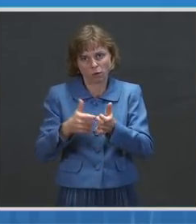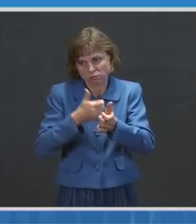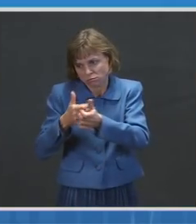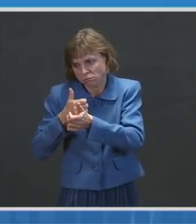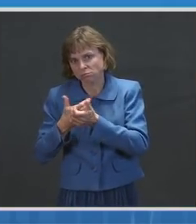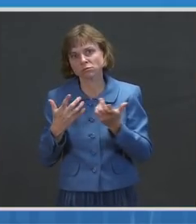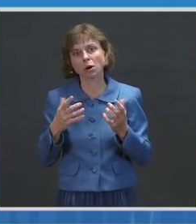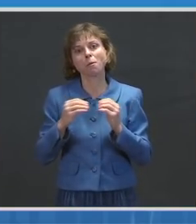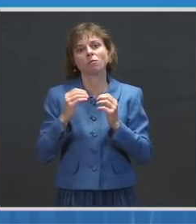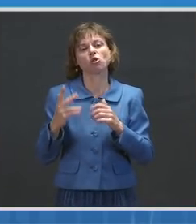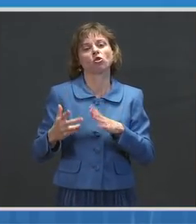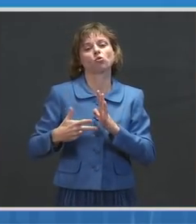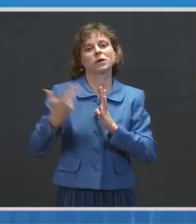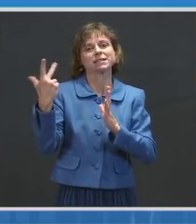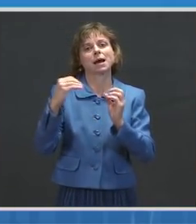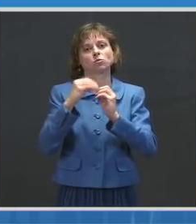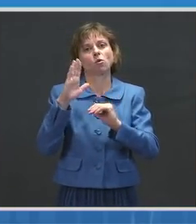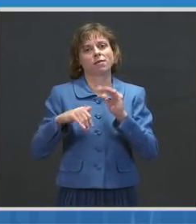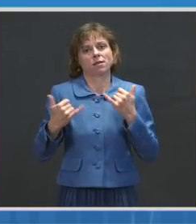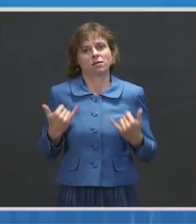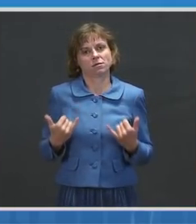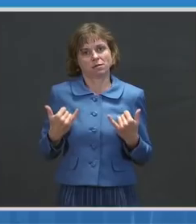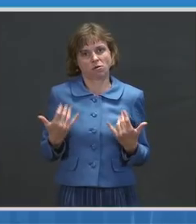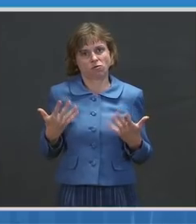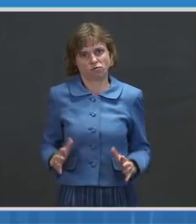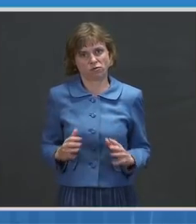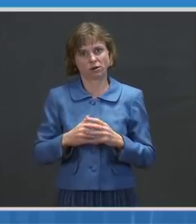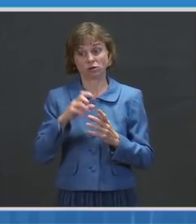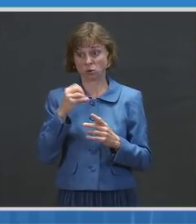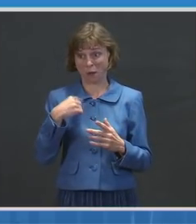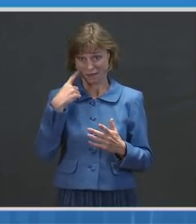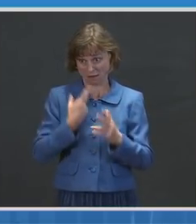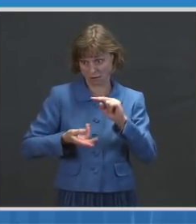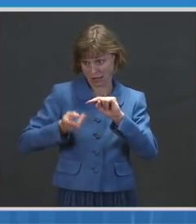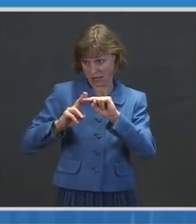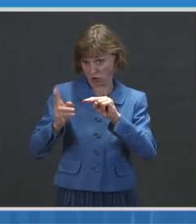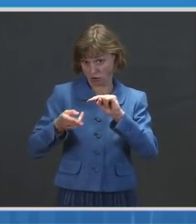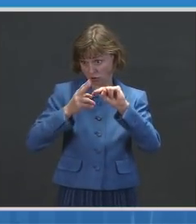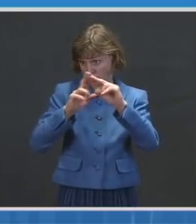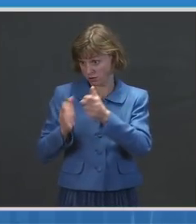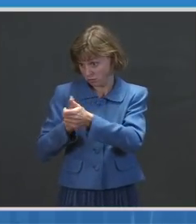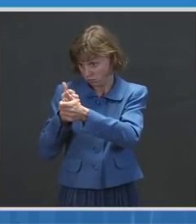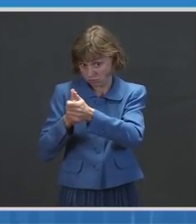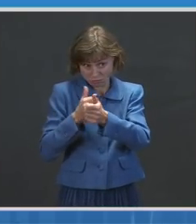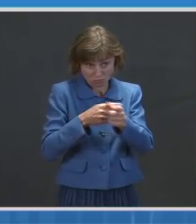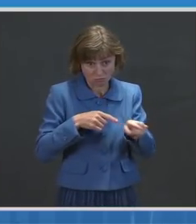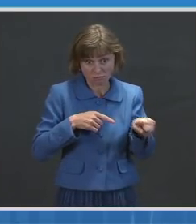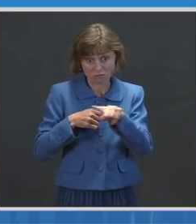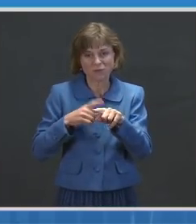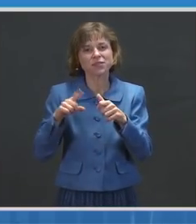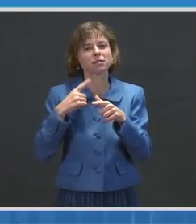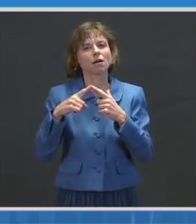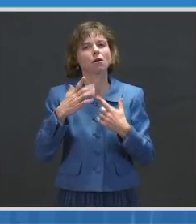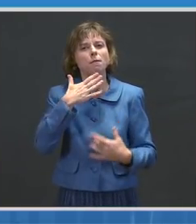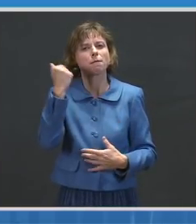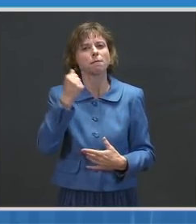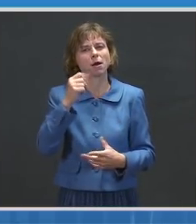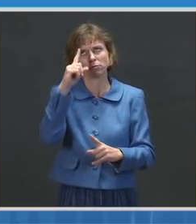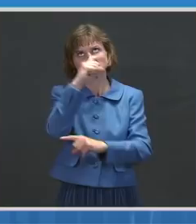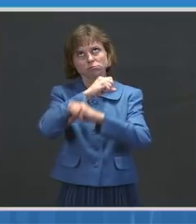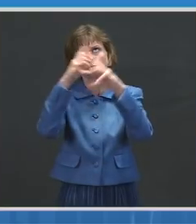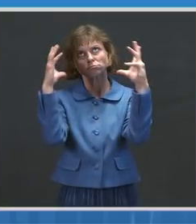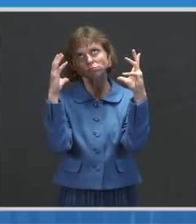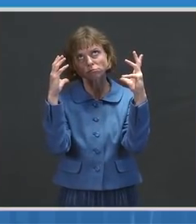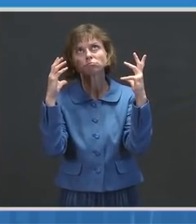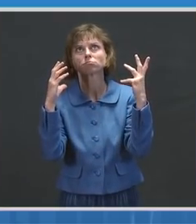we're already sequencing. And I think once we have more sequencing that's happening, we'll have a better idea as to how many variants there are and